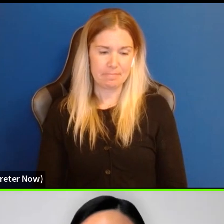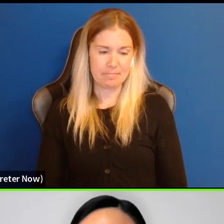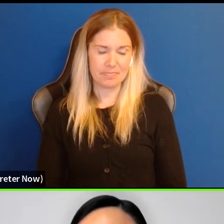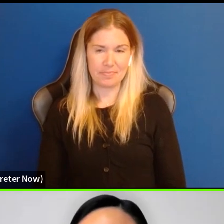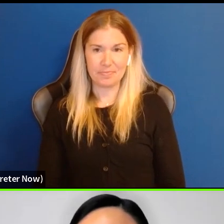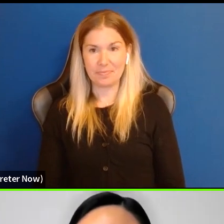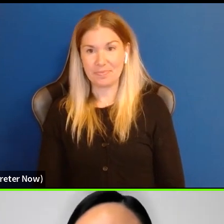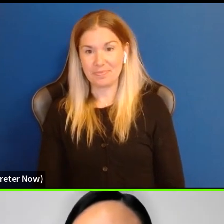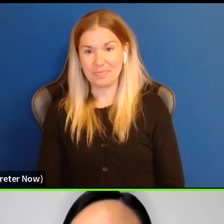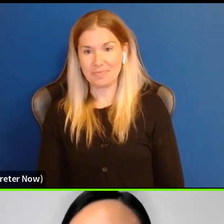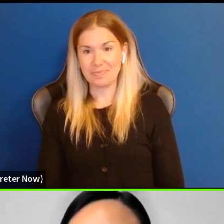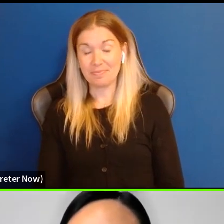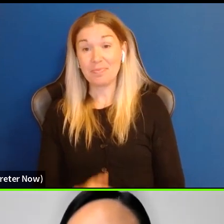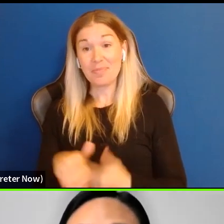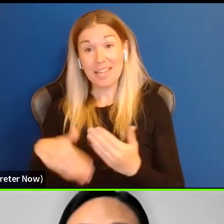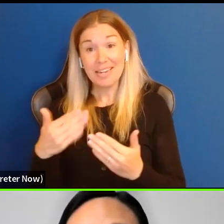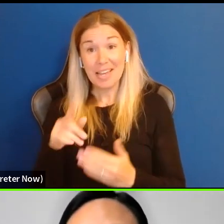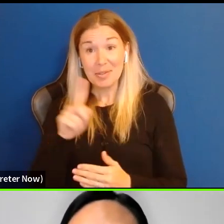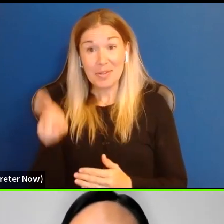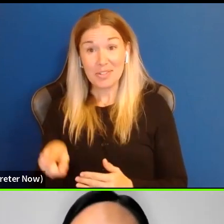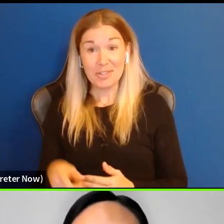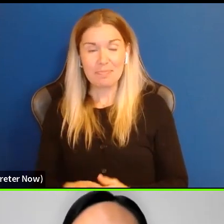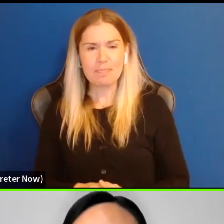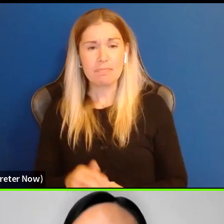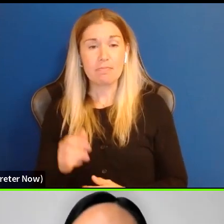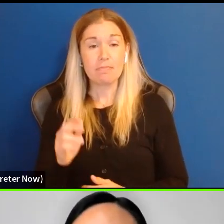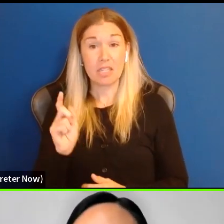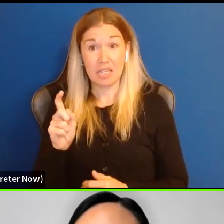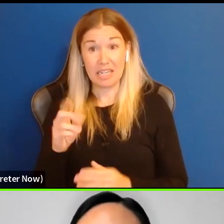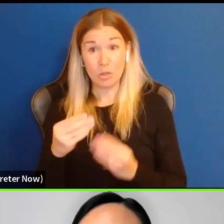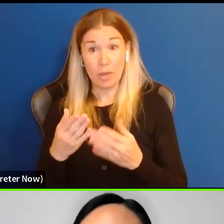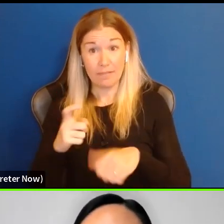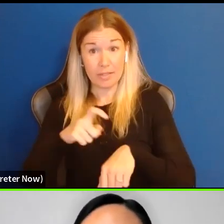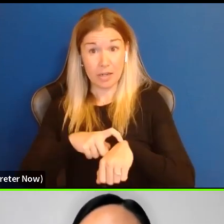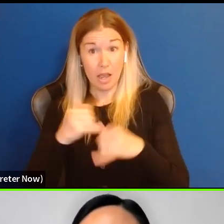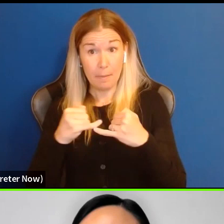All right, the next question is, do you need to give a timeline?